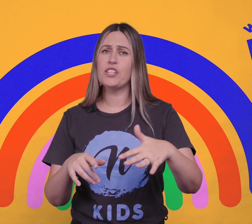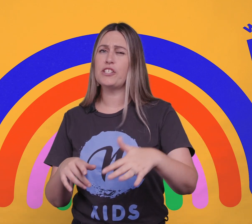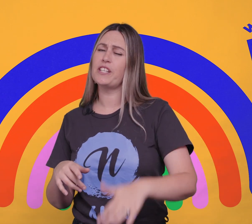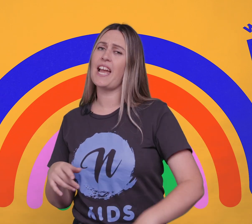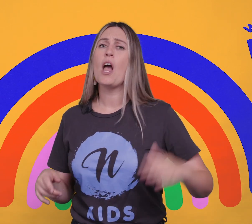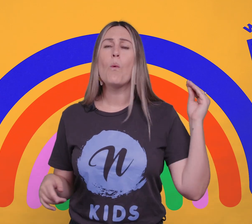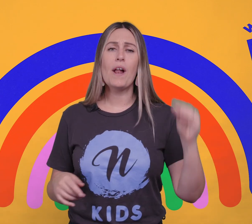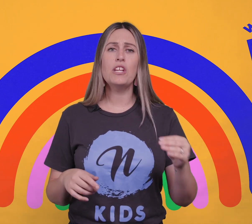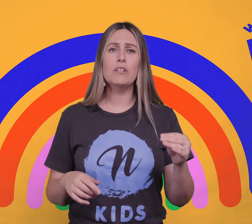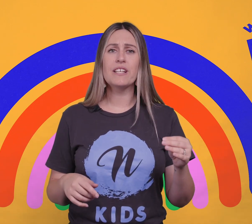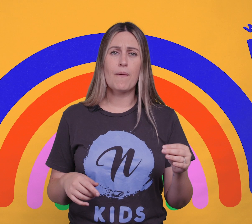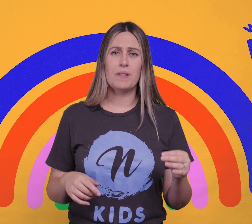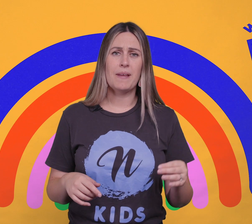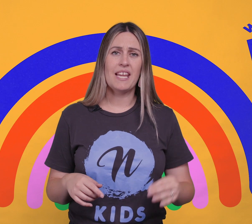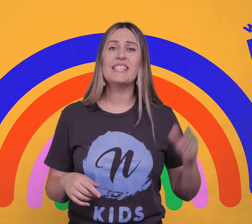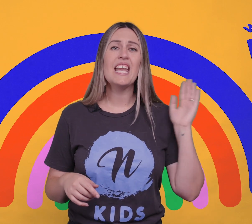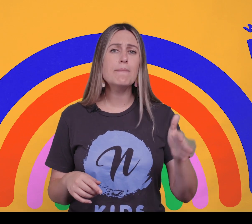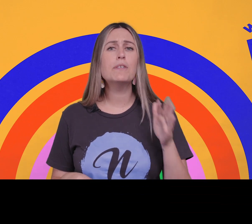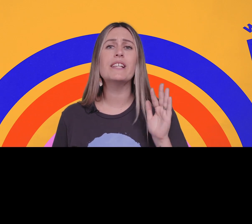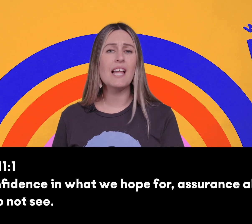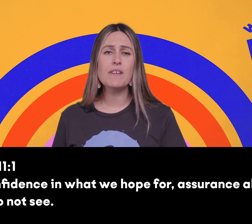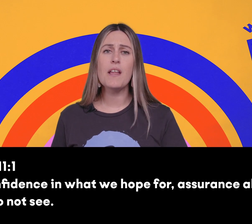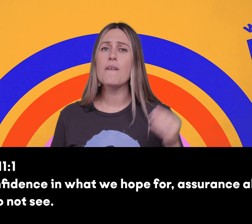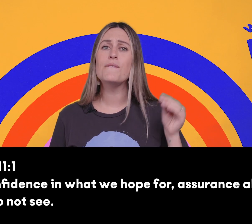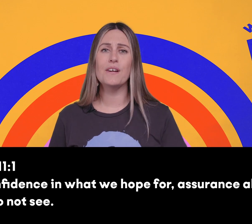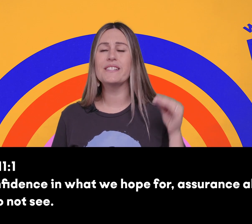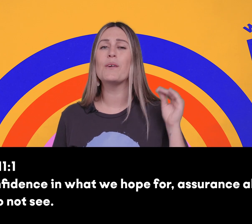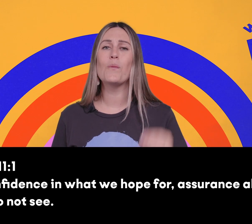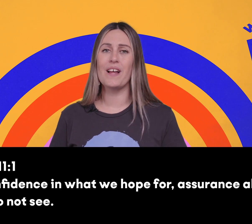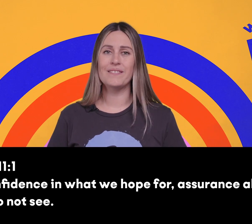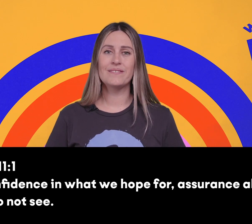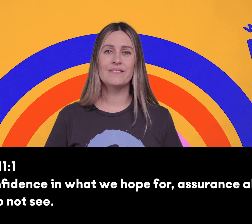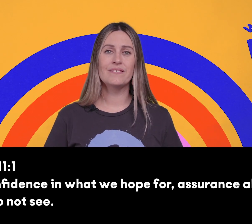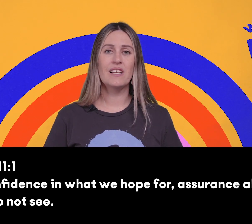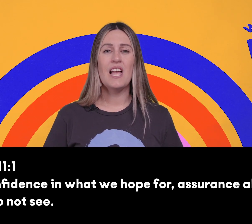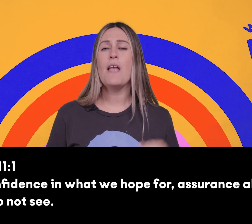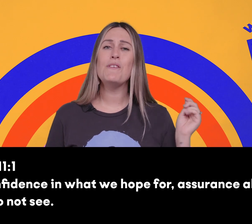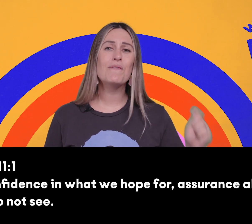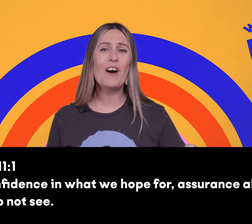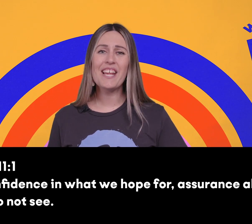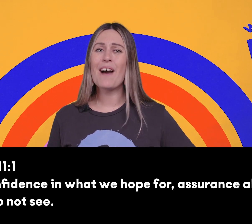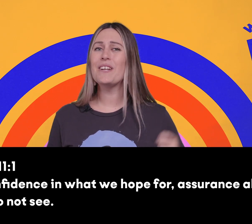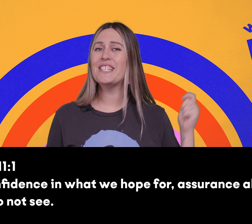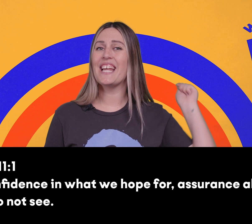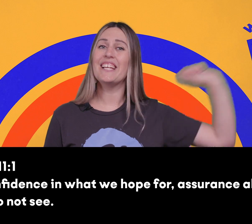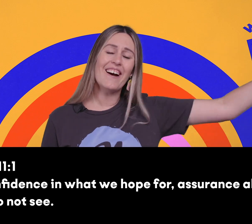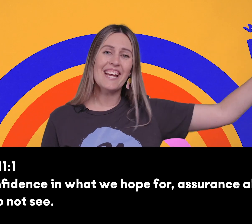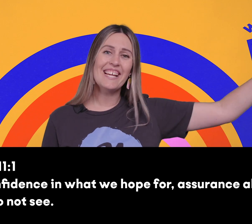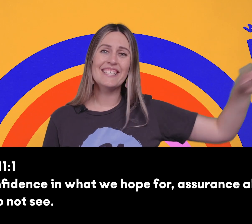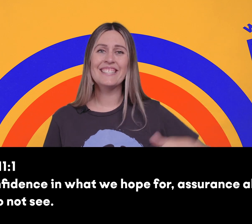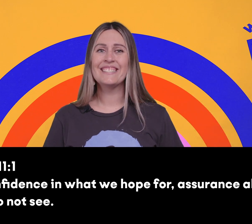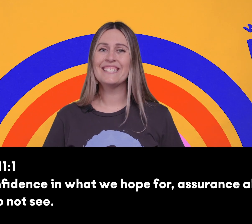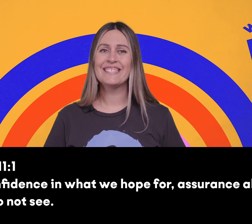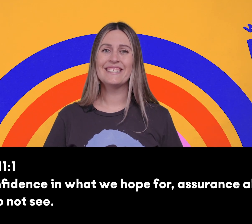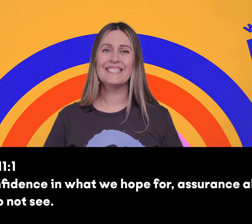to Kids Church today, why don't you look it up with me. It's Hebrews 11 verse 1. If you've got it, I want you to say, got